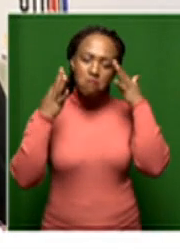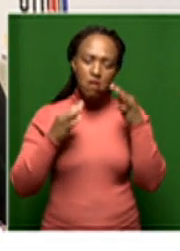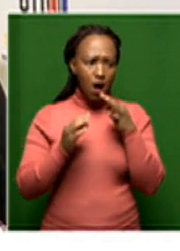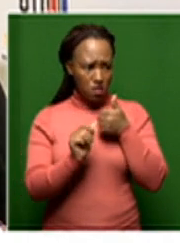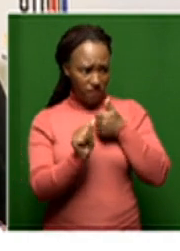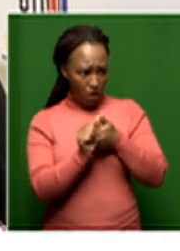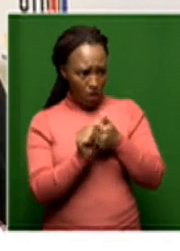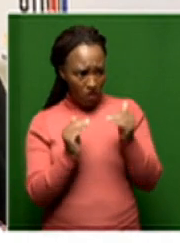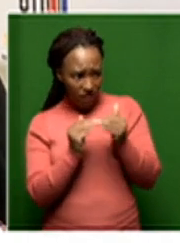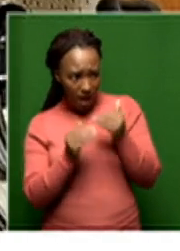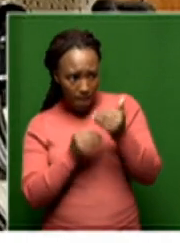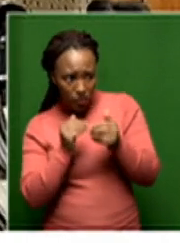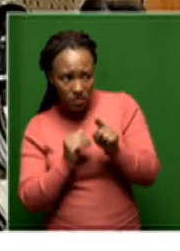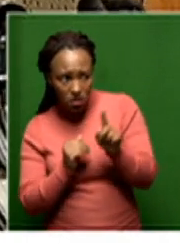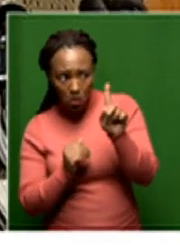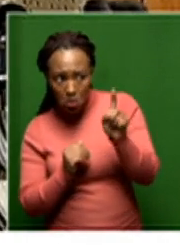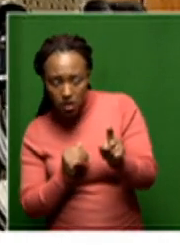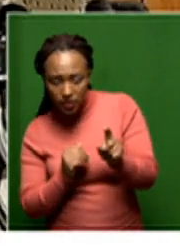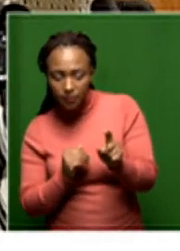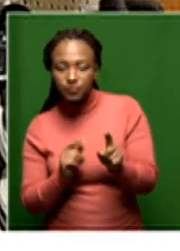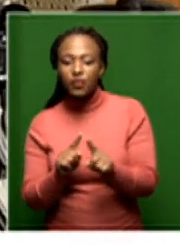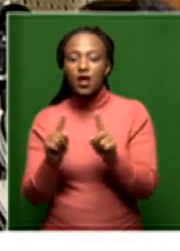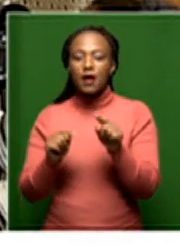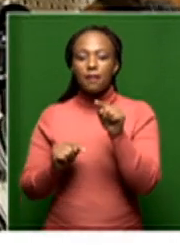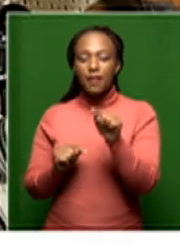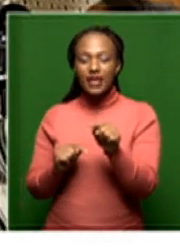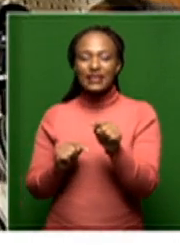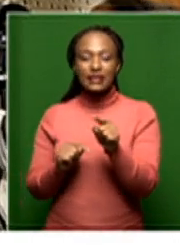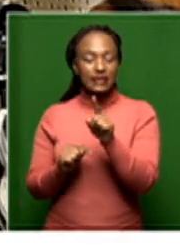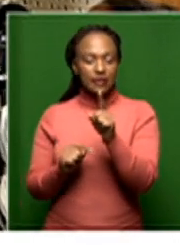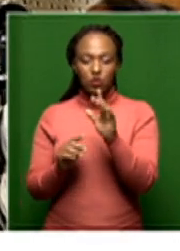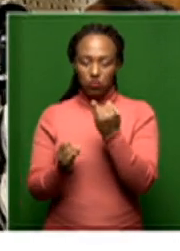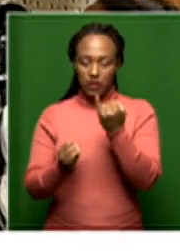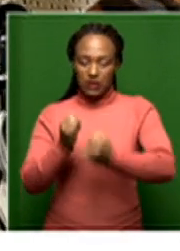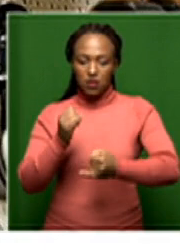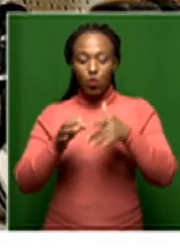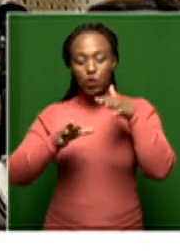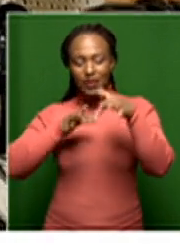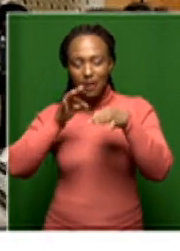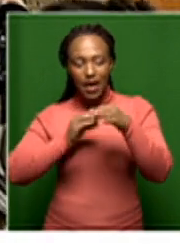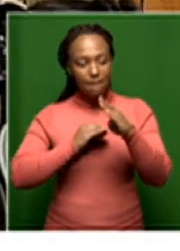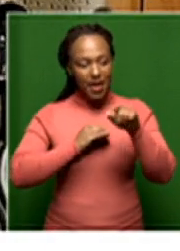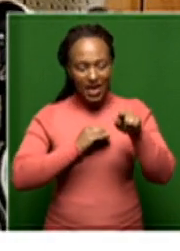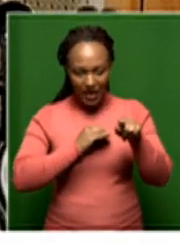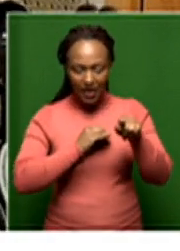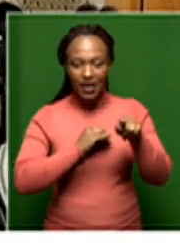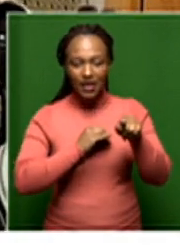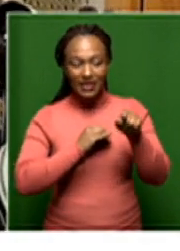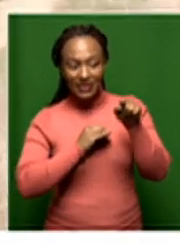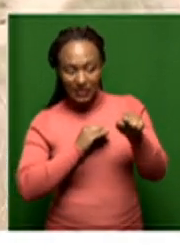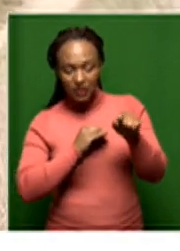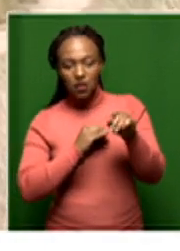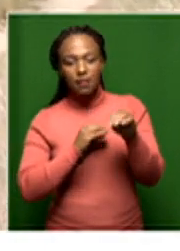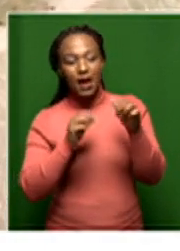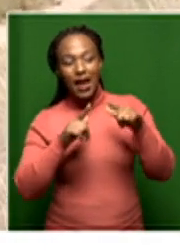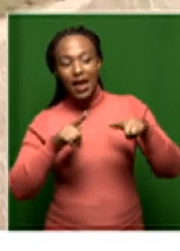following a fair procedure or not. But let's not make the error of describing the current bill as a land